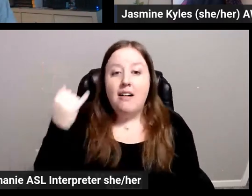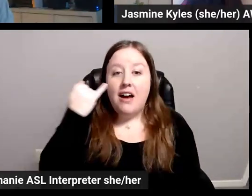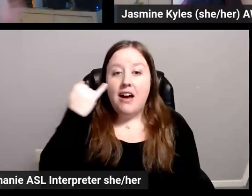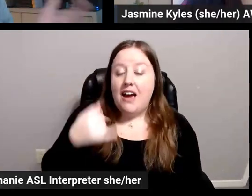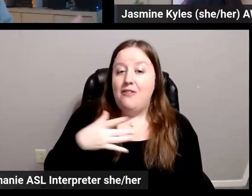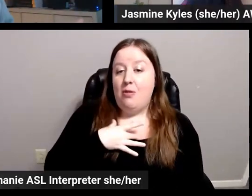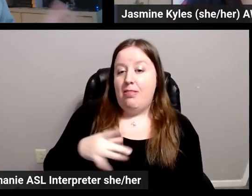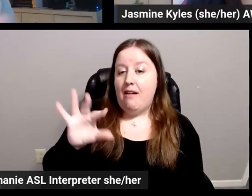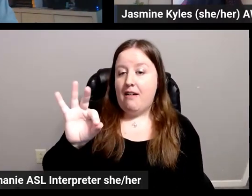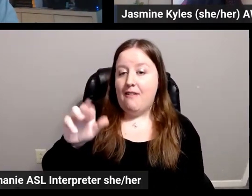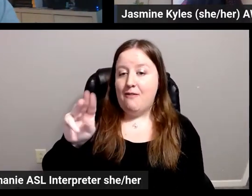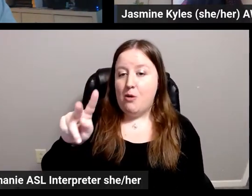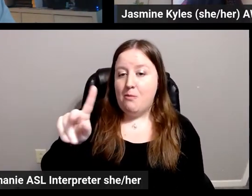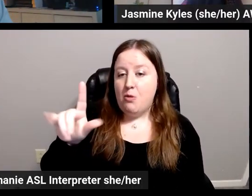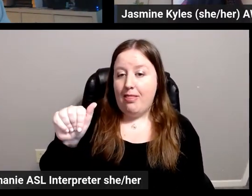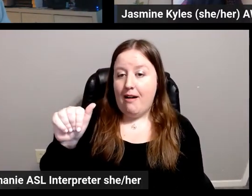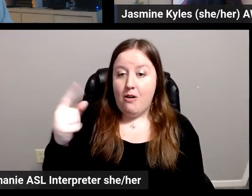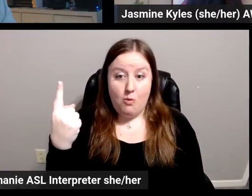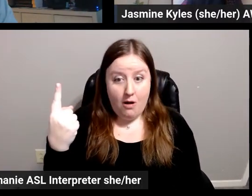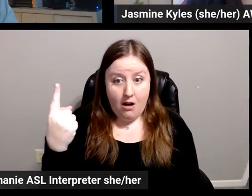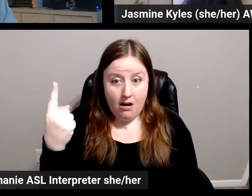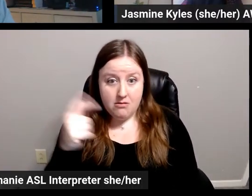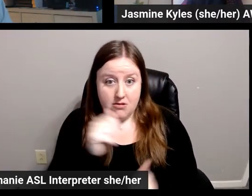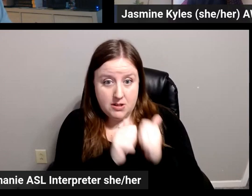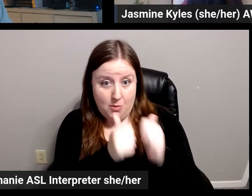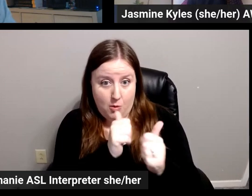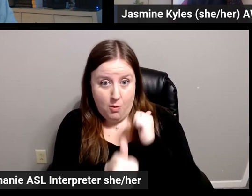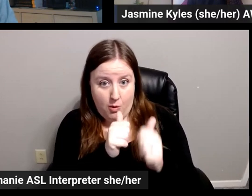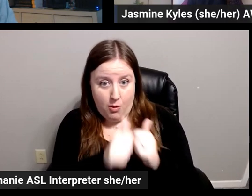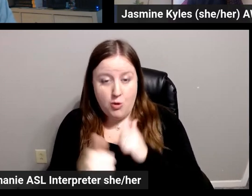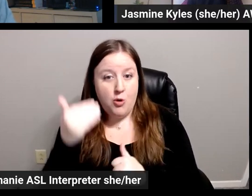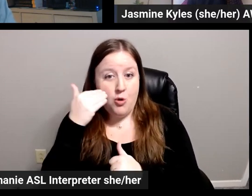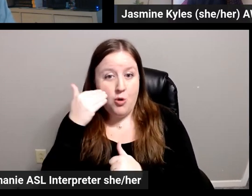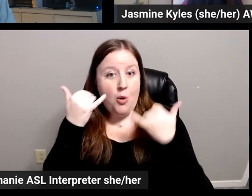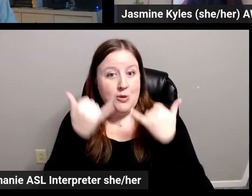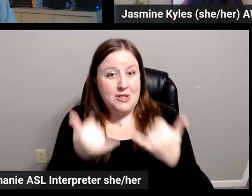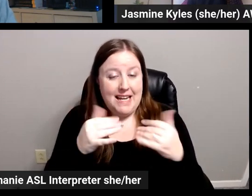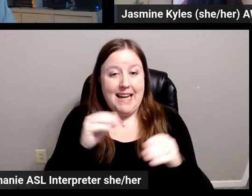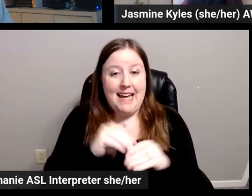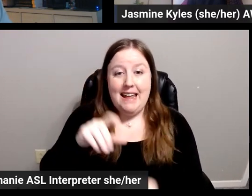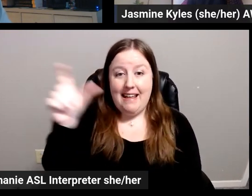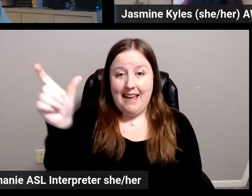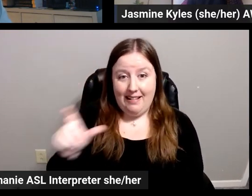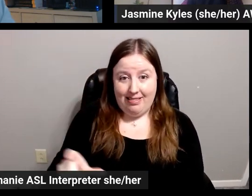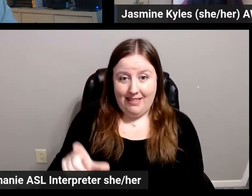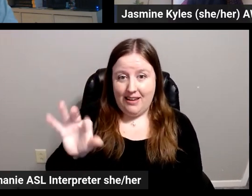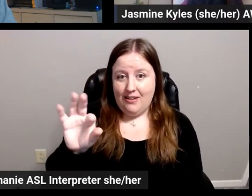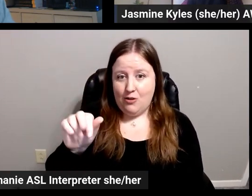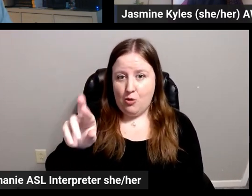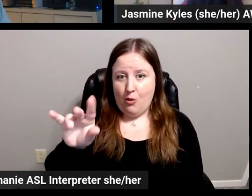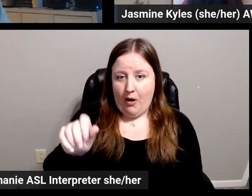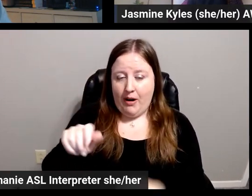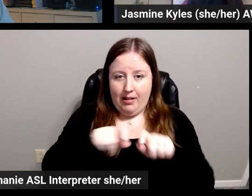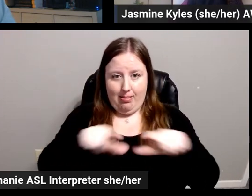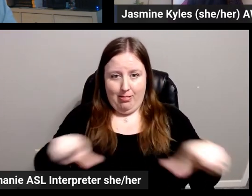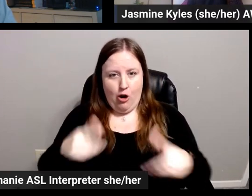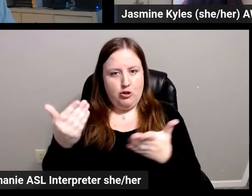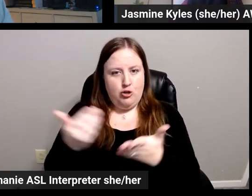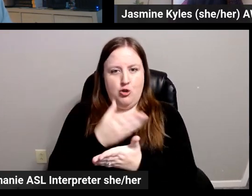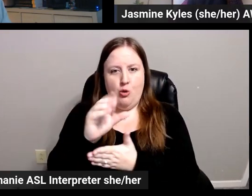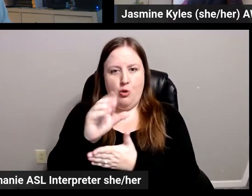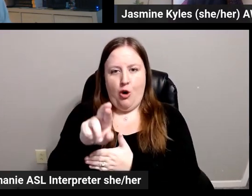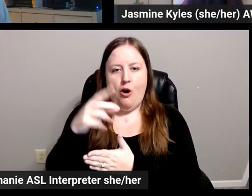One motorsport, as I am, then you'll know that today in Maranello, Italy, Ferrari launched their new car for the F1 2023